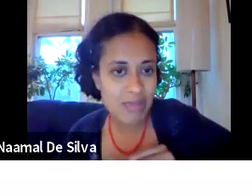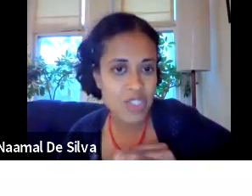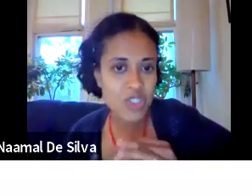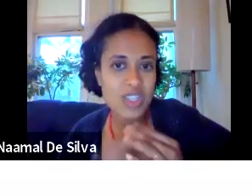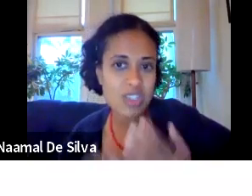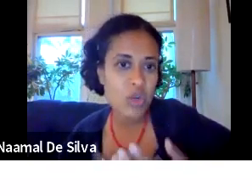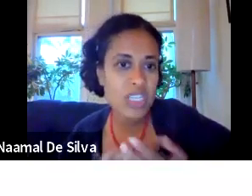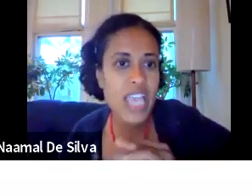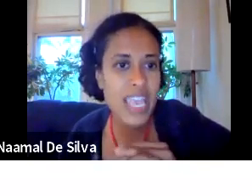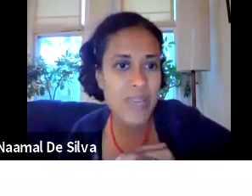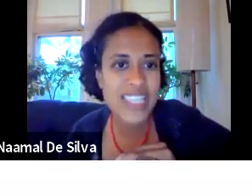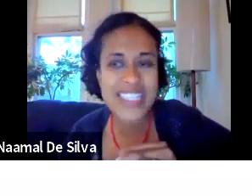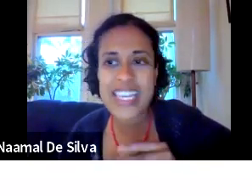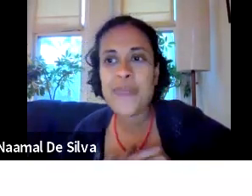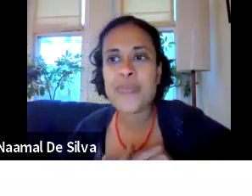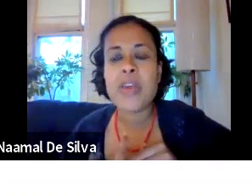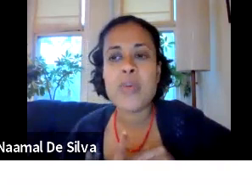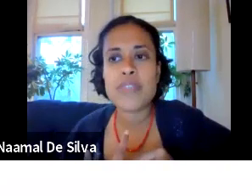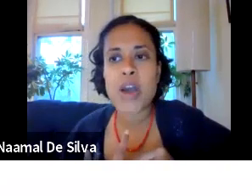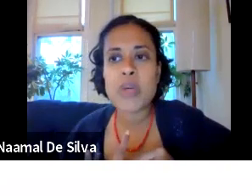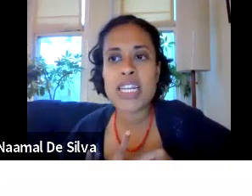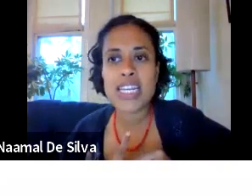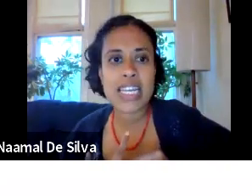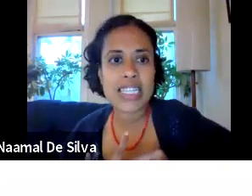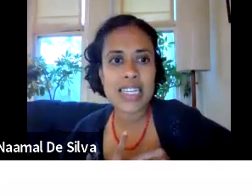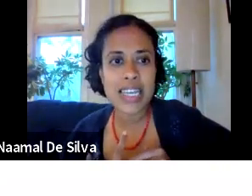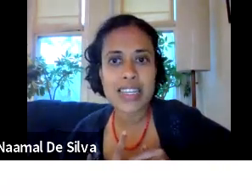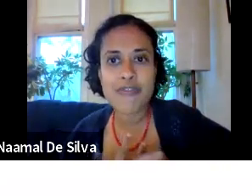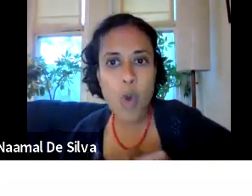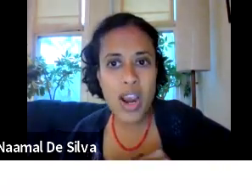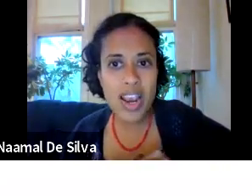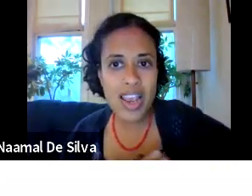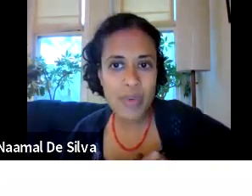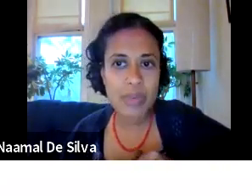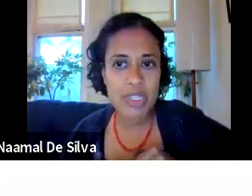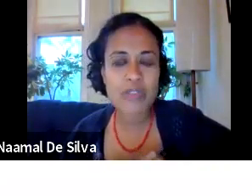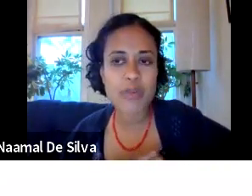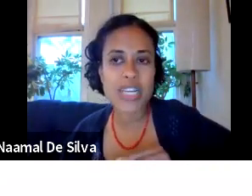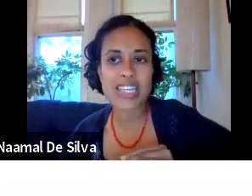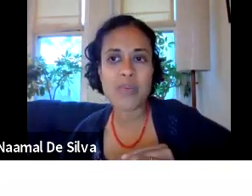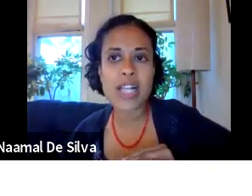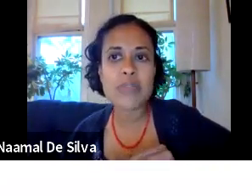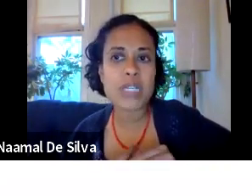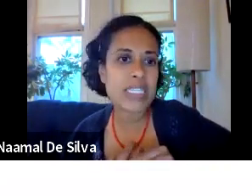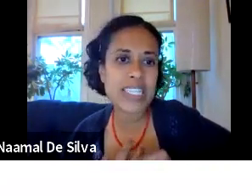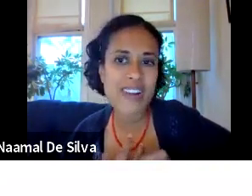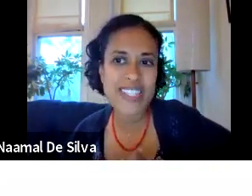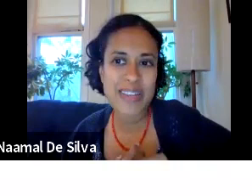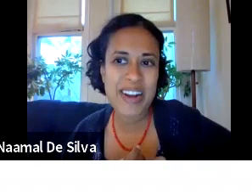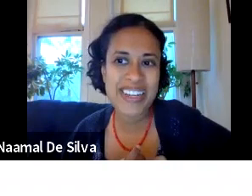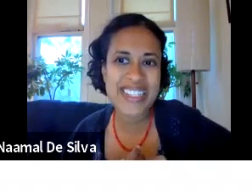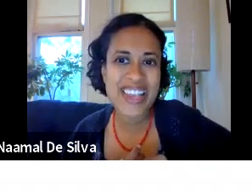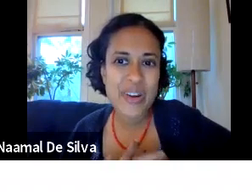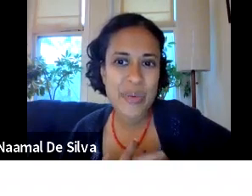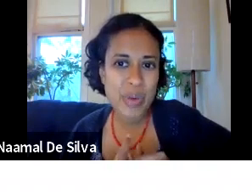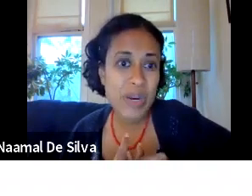Conservancy, which is shortened to ABC, was founded in 1994 with the mission of protecting wild birds